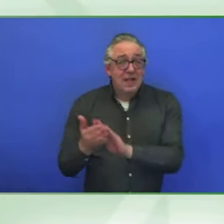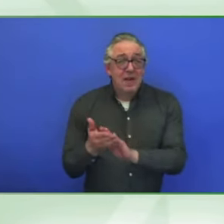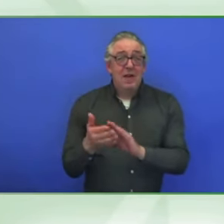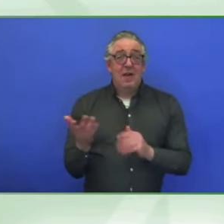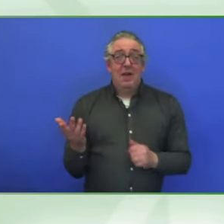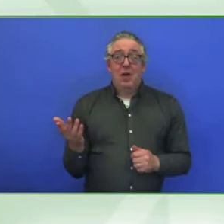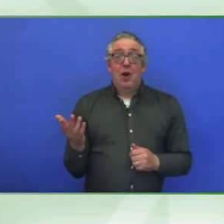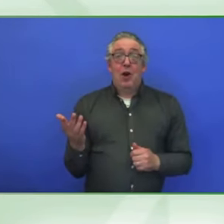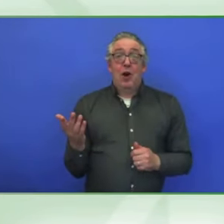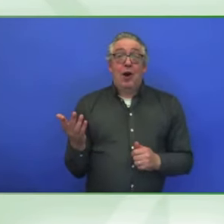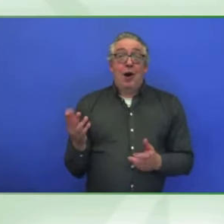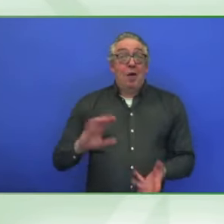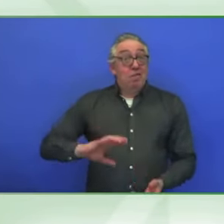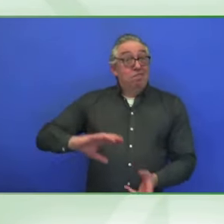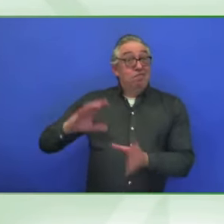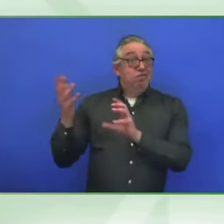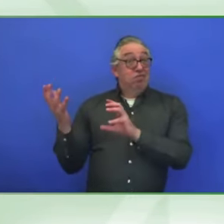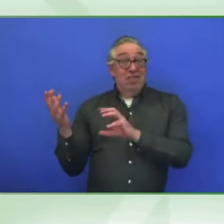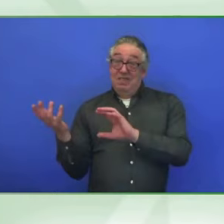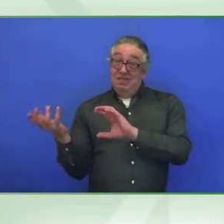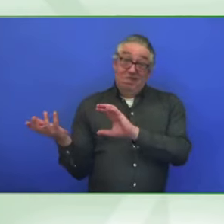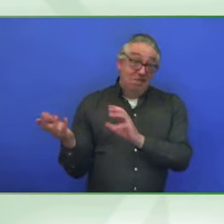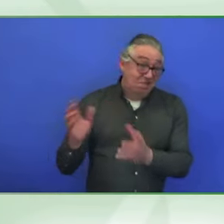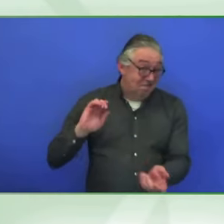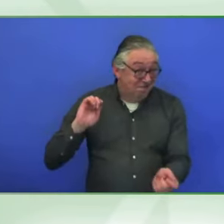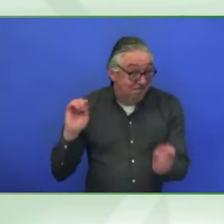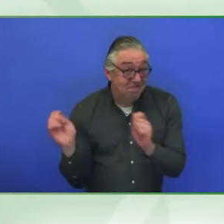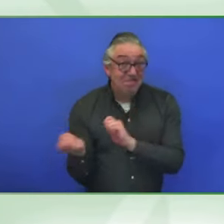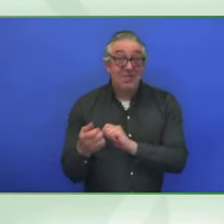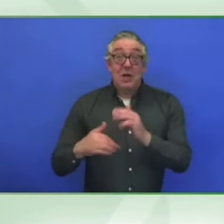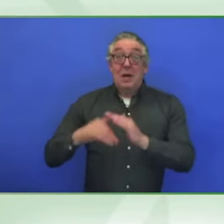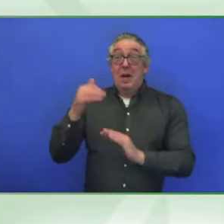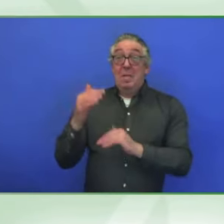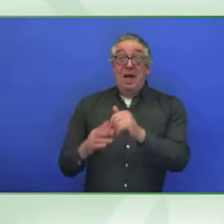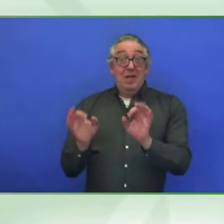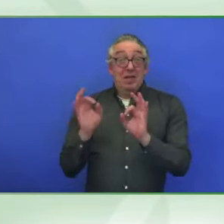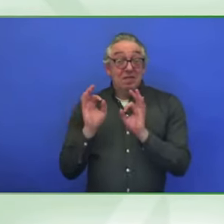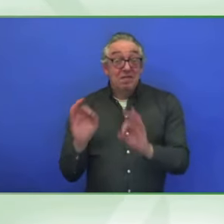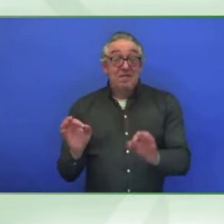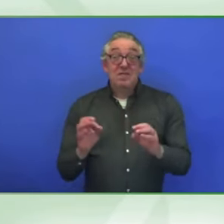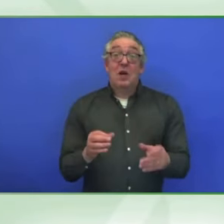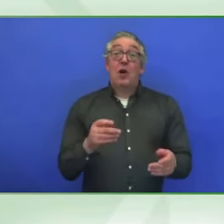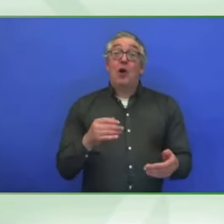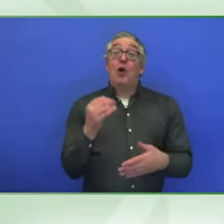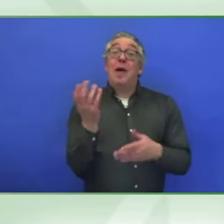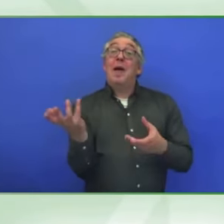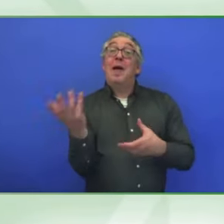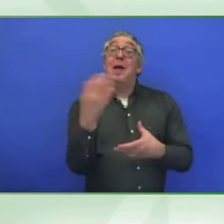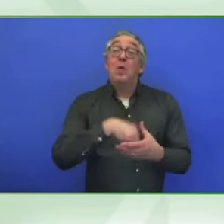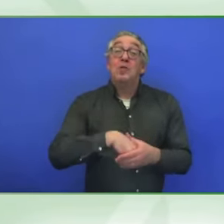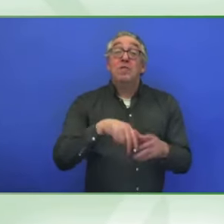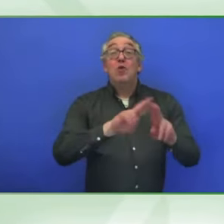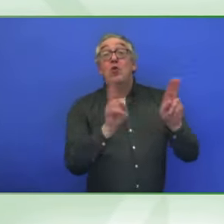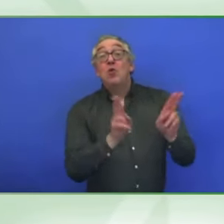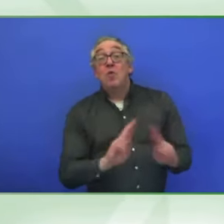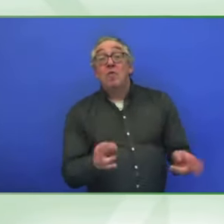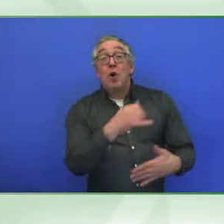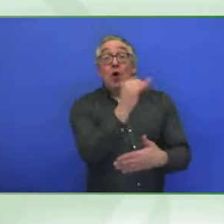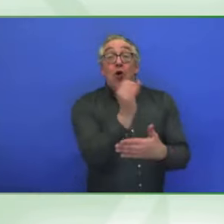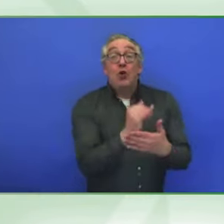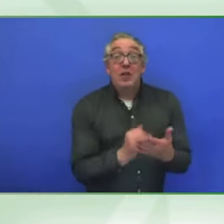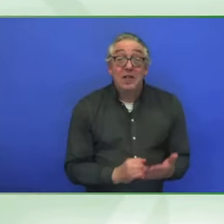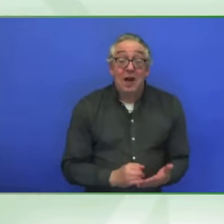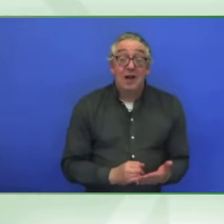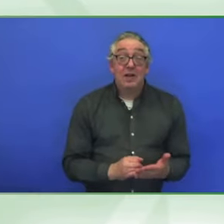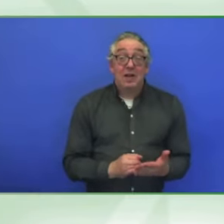workplace adaptation, and universal design, all toward an accessible world without barriers that we can all enjoy.